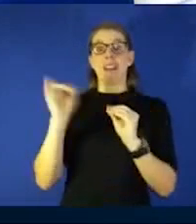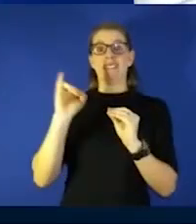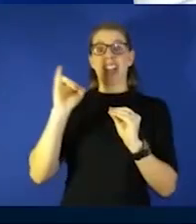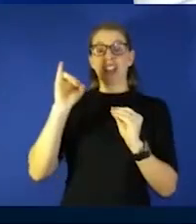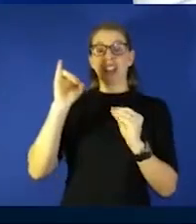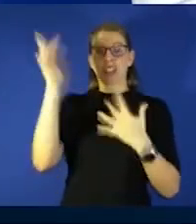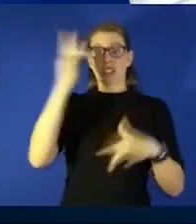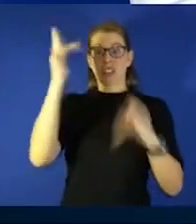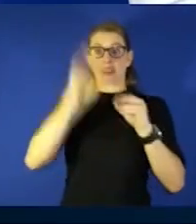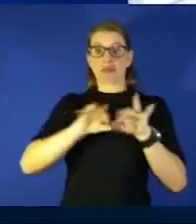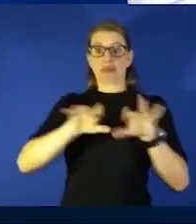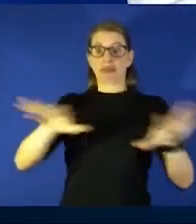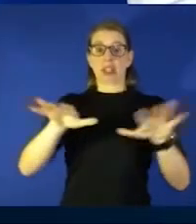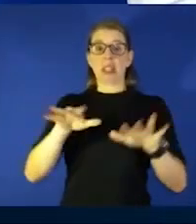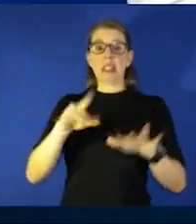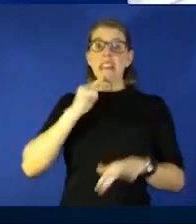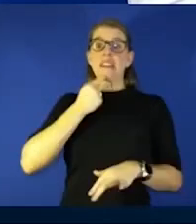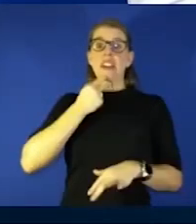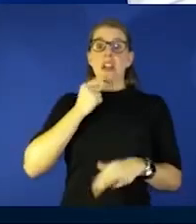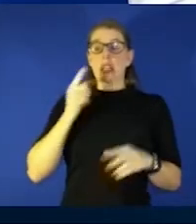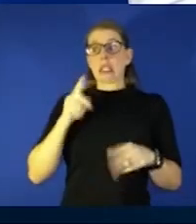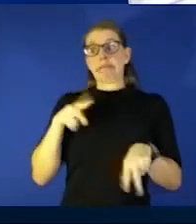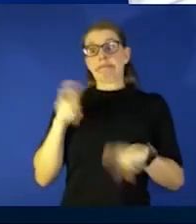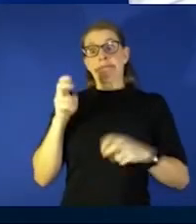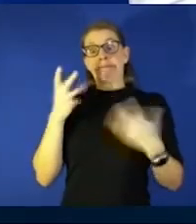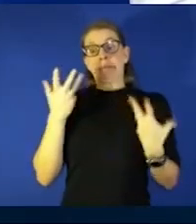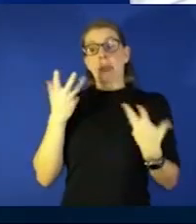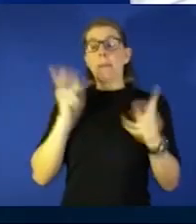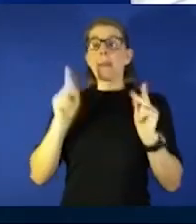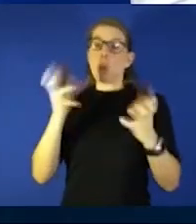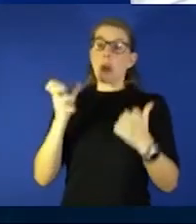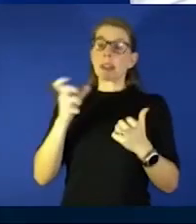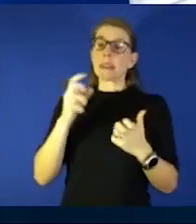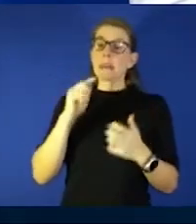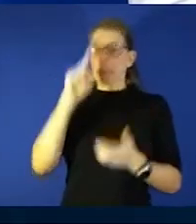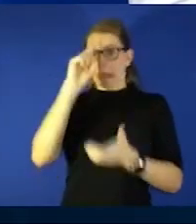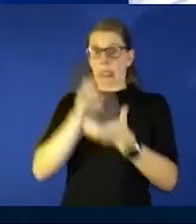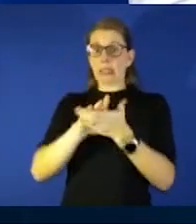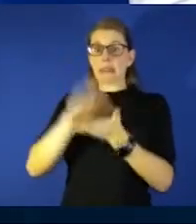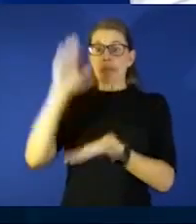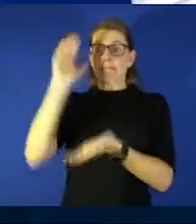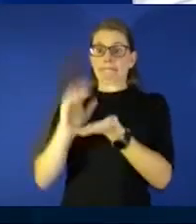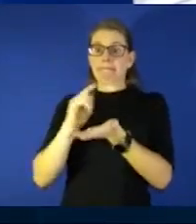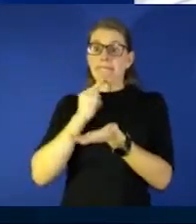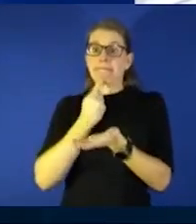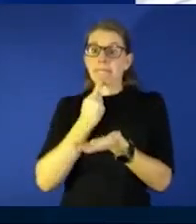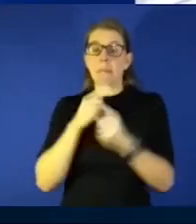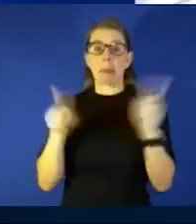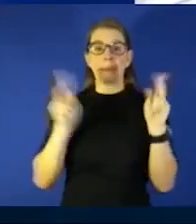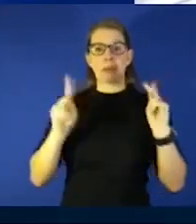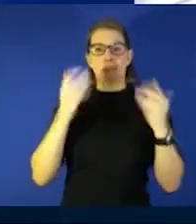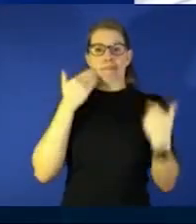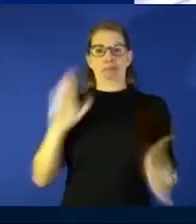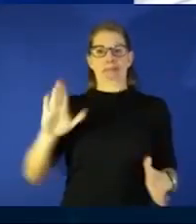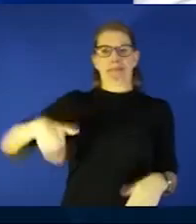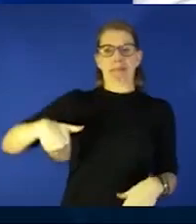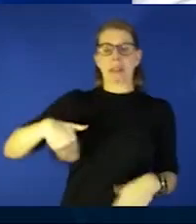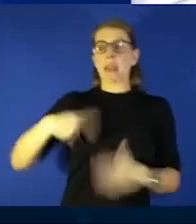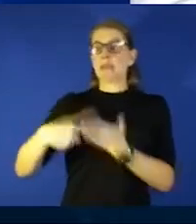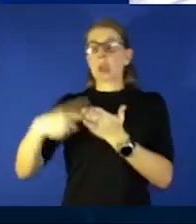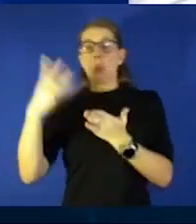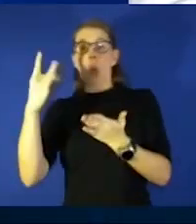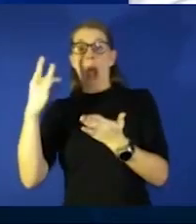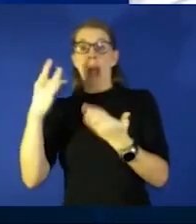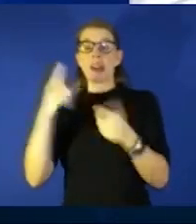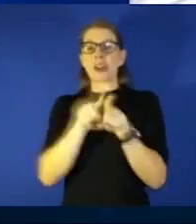severity yet people want to believe that it's less severe but we really don't know yet we're going to talk a little bit about why that is and why we don't know in just a